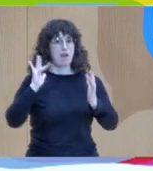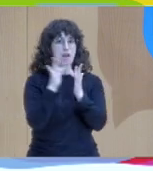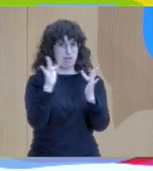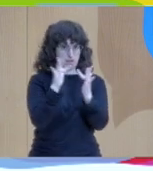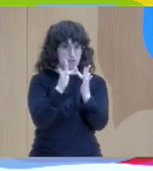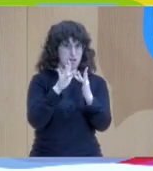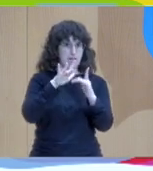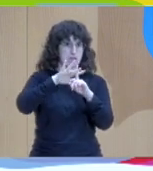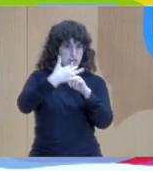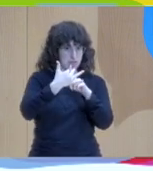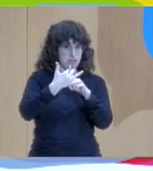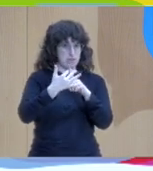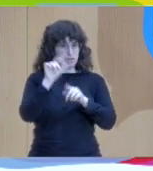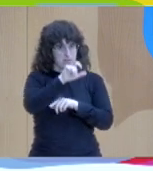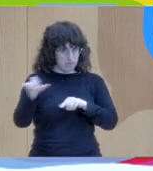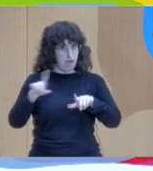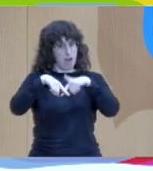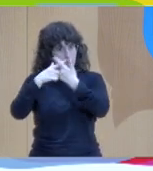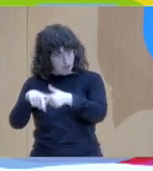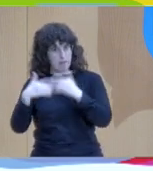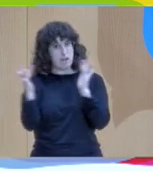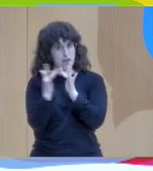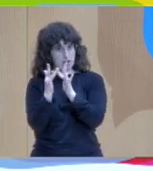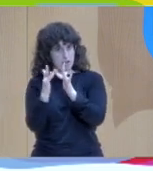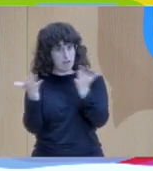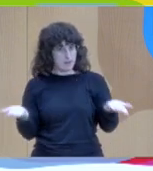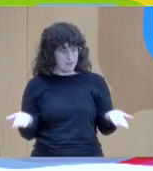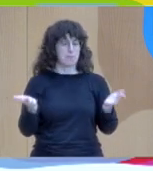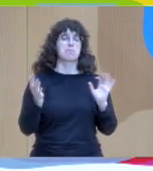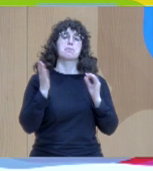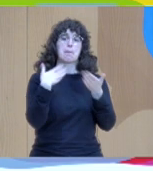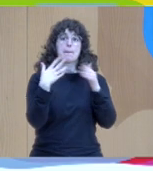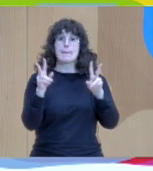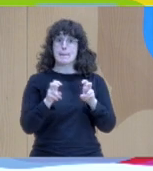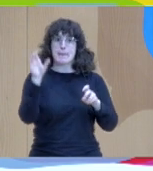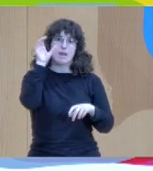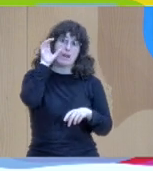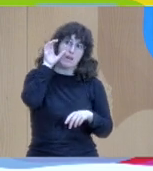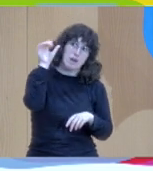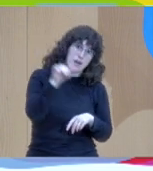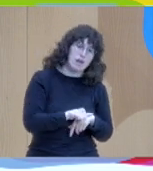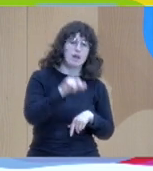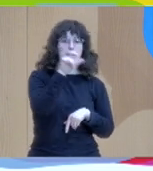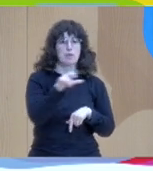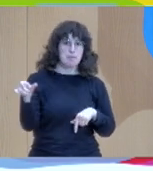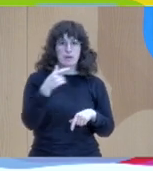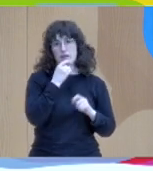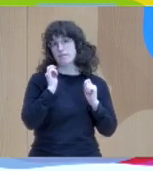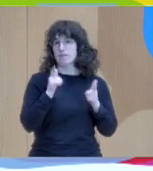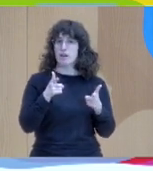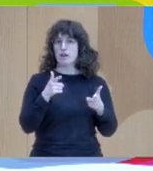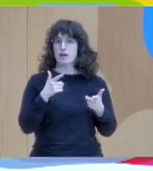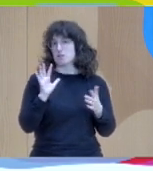two facilitators, Esa Eriksson and myself. And we were asking questions, just questions, only